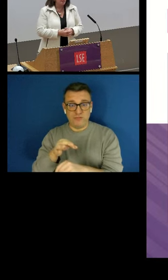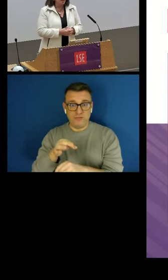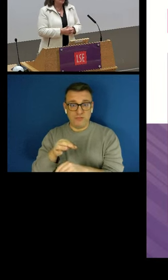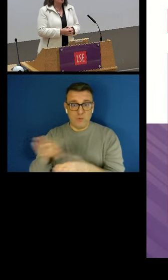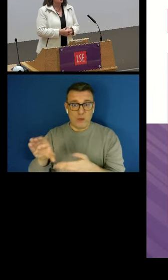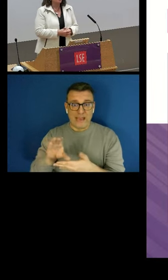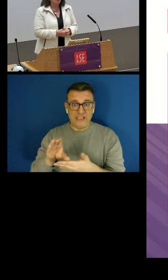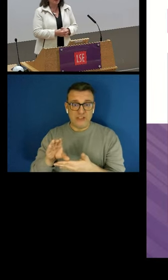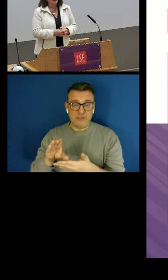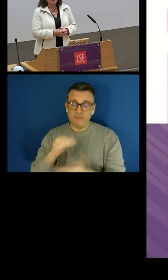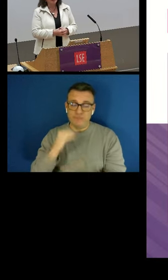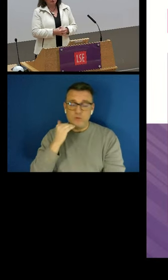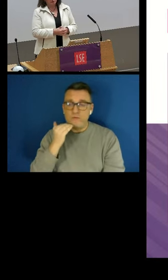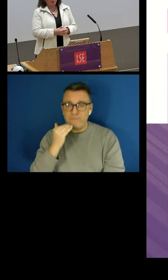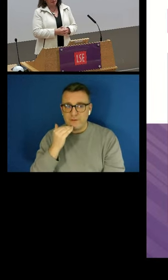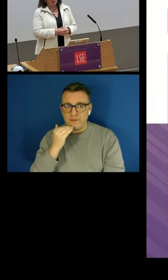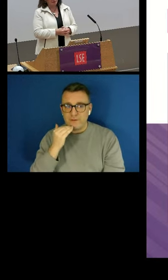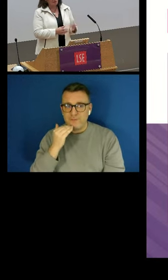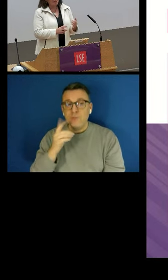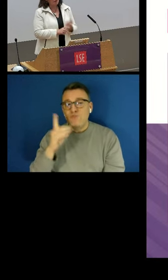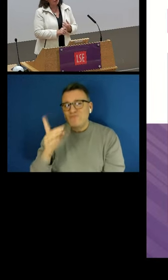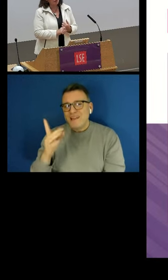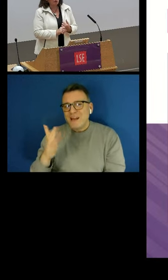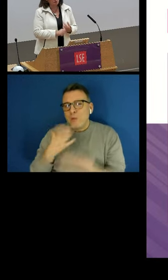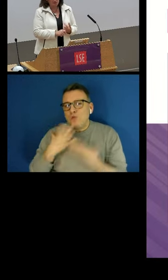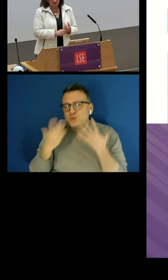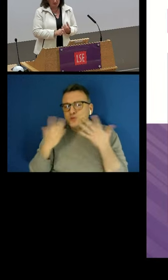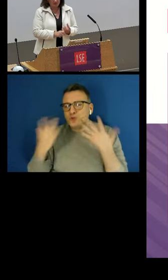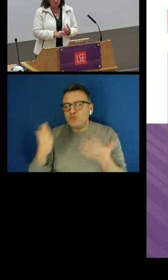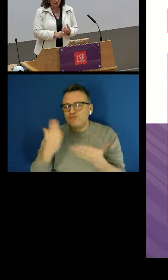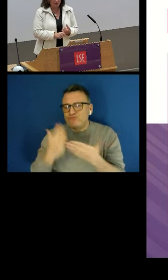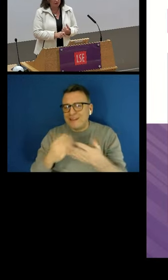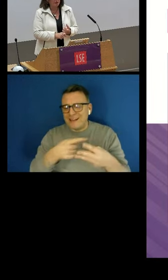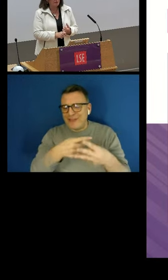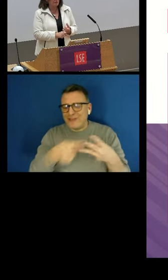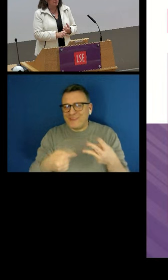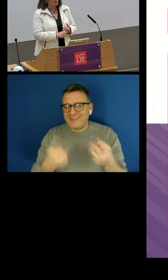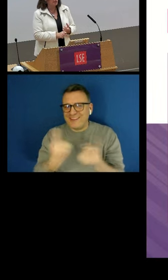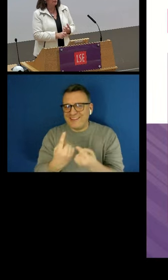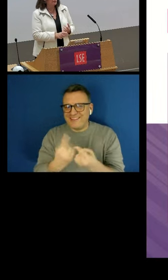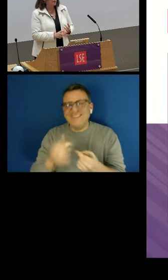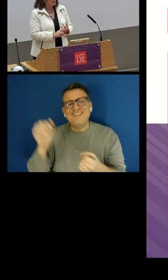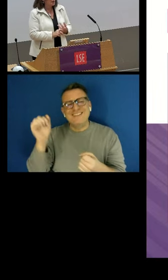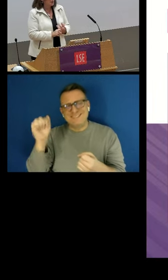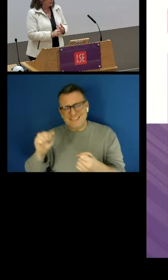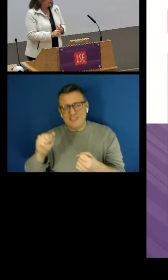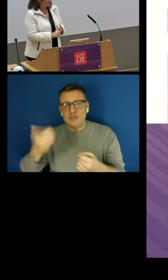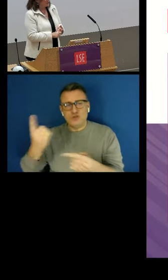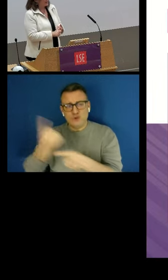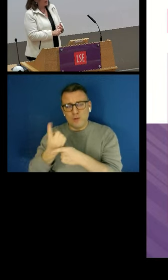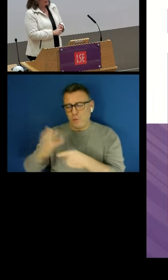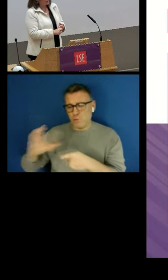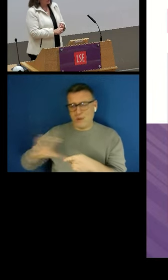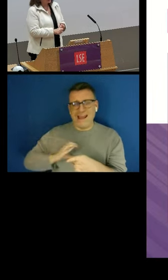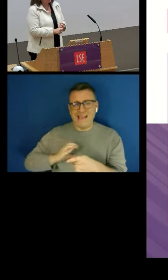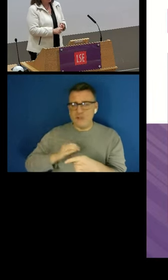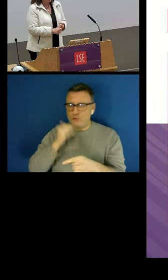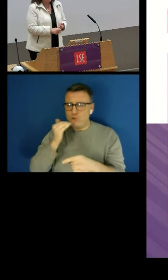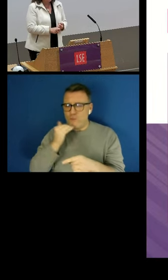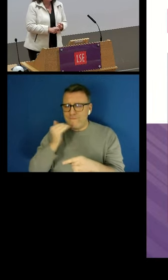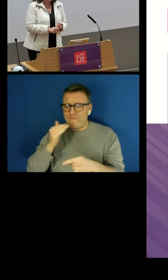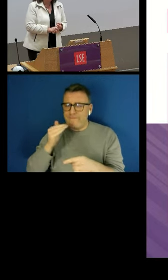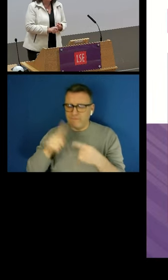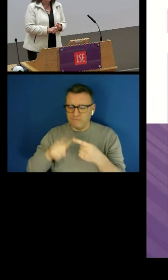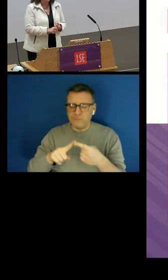actually is that he's really talking about three different things. He's talking on the one hand about his low earnings, certainly. But on the other hand, he's also